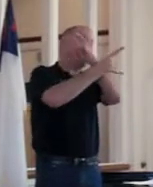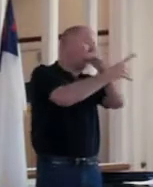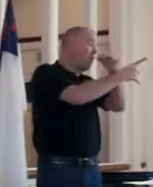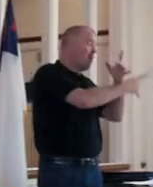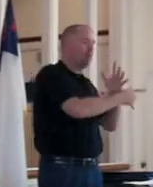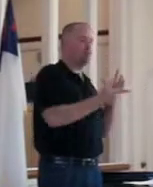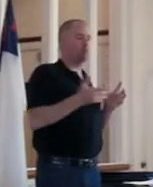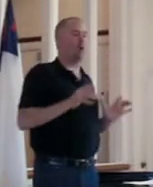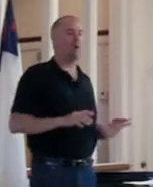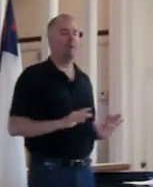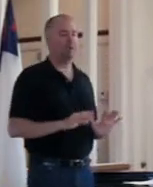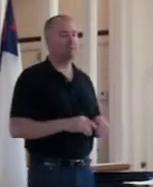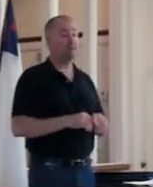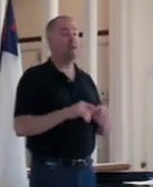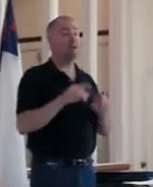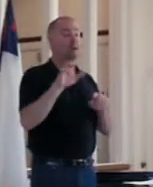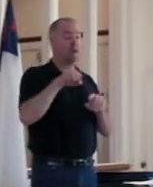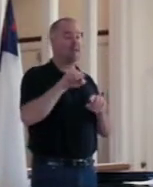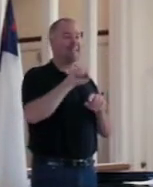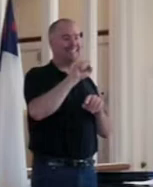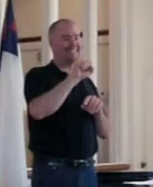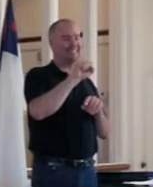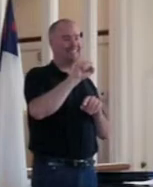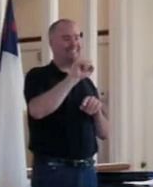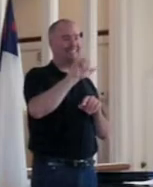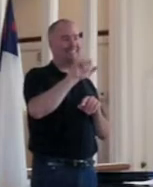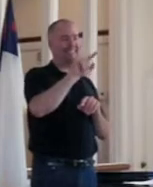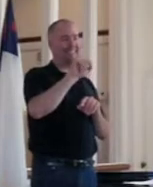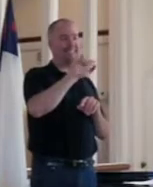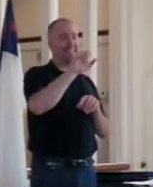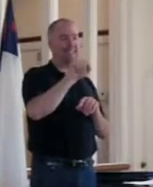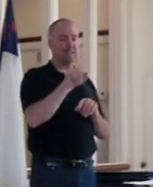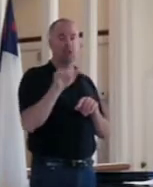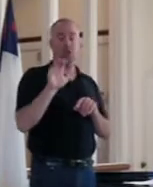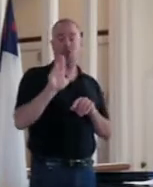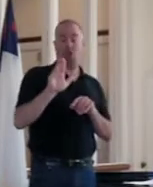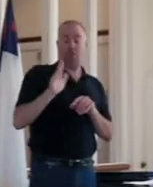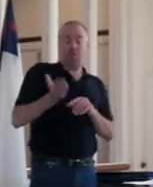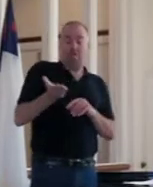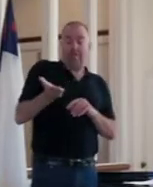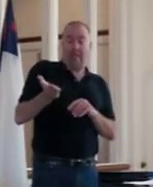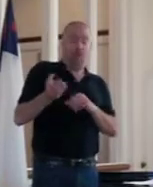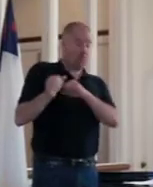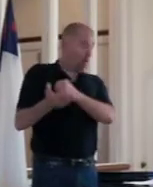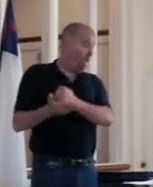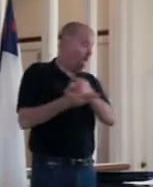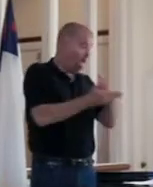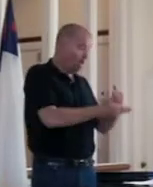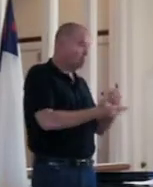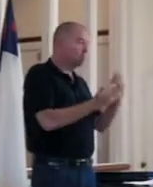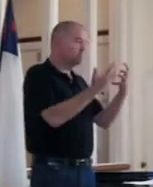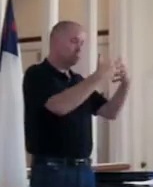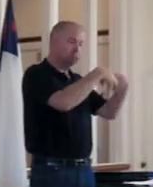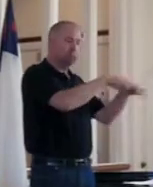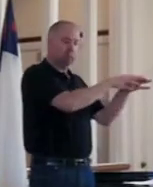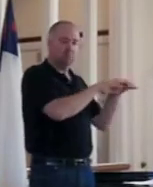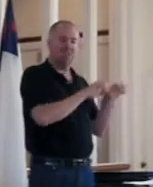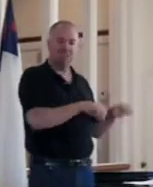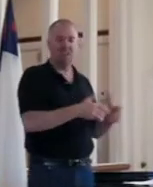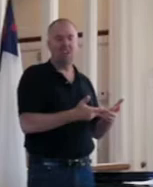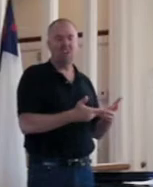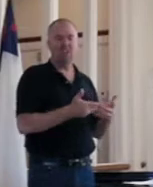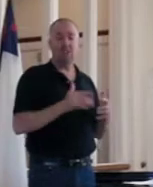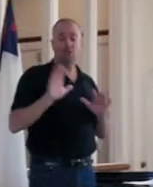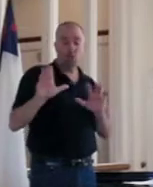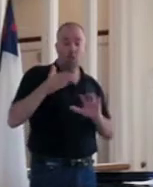And oh yes, Zizicus, since you're right there to help them work things out, do